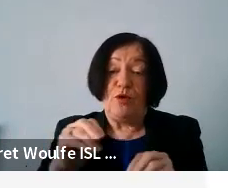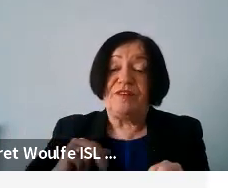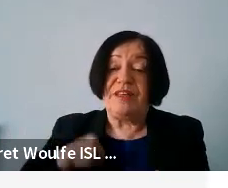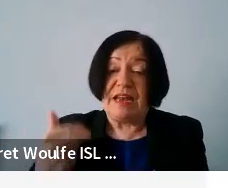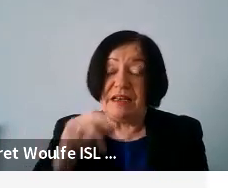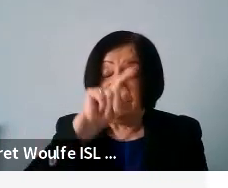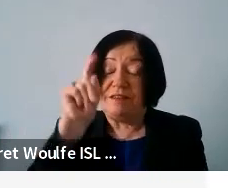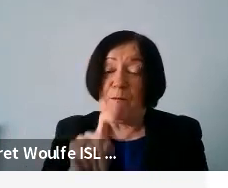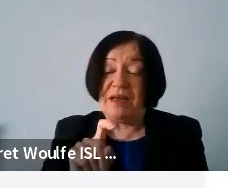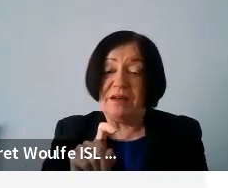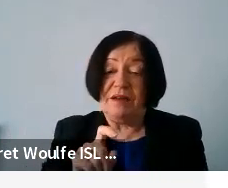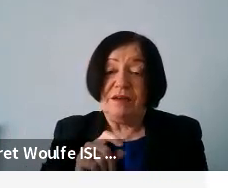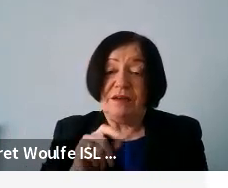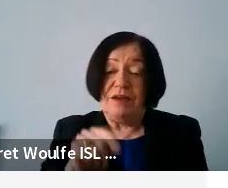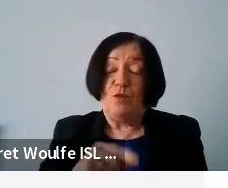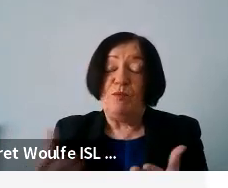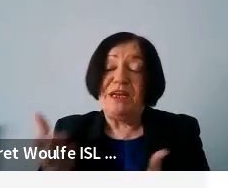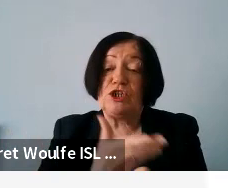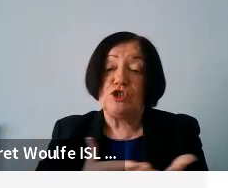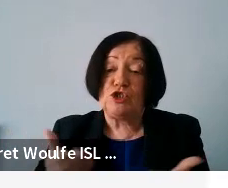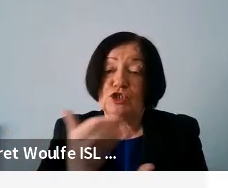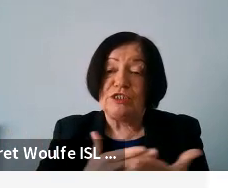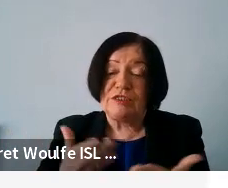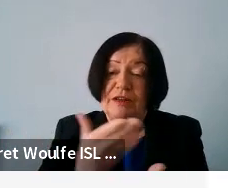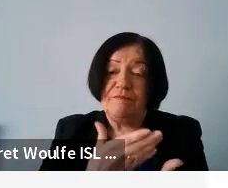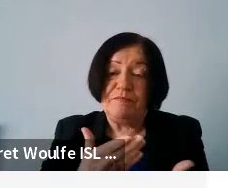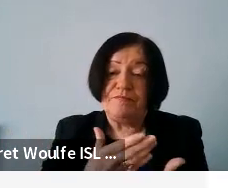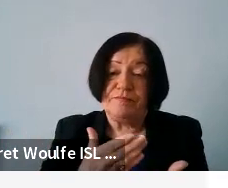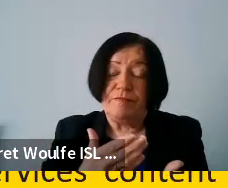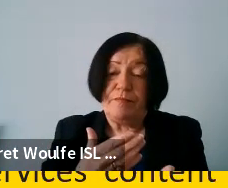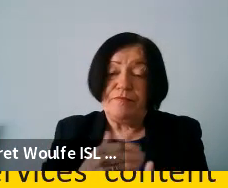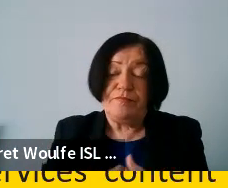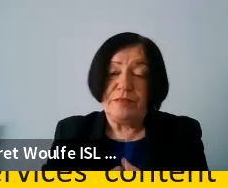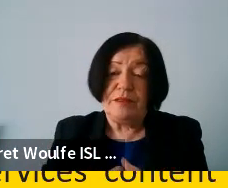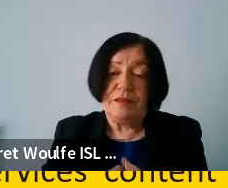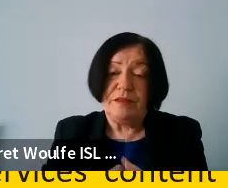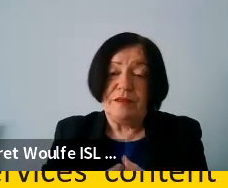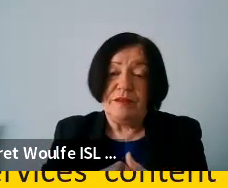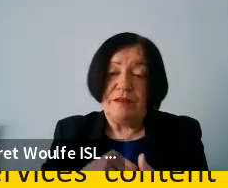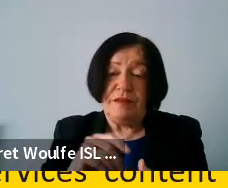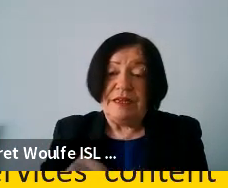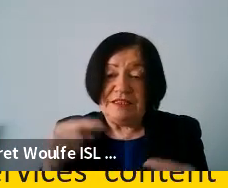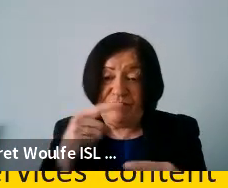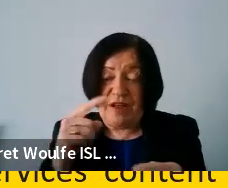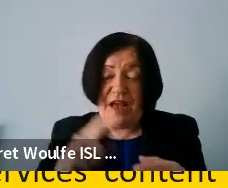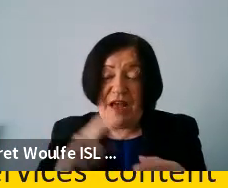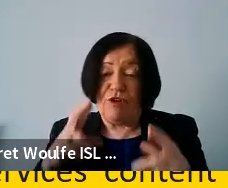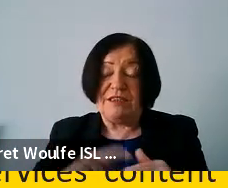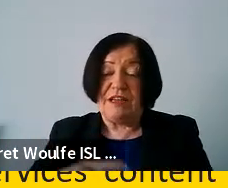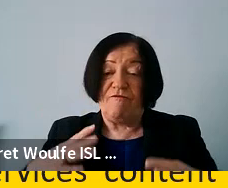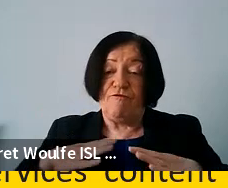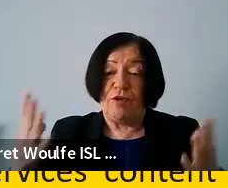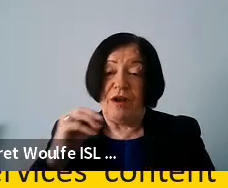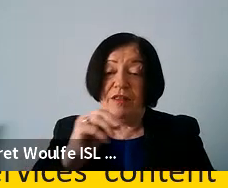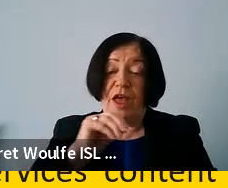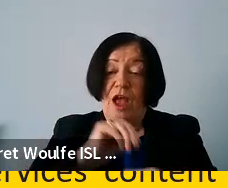topic, which we will be discussing about defending rights and freedoms in the online